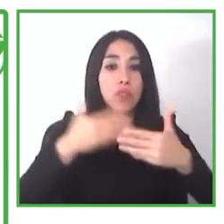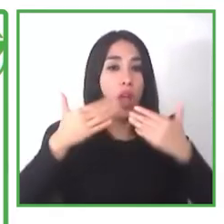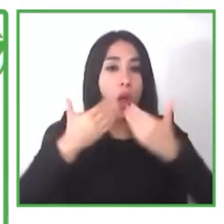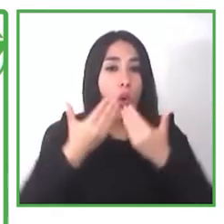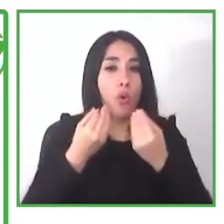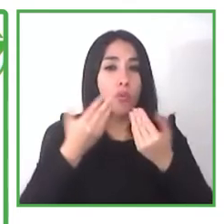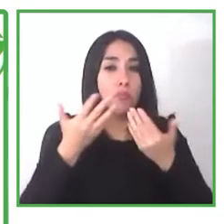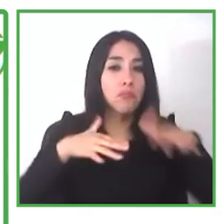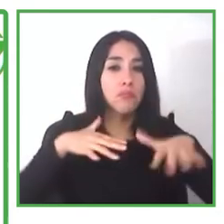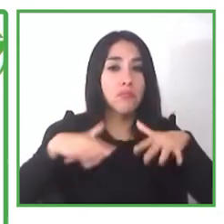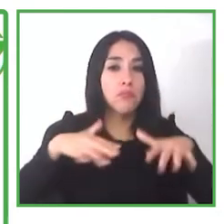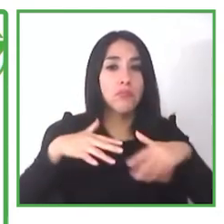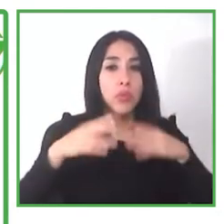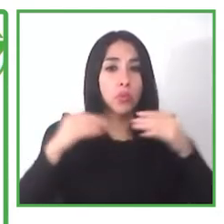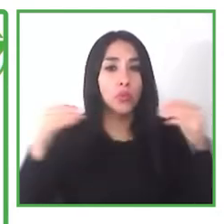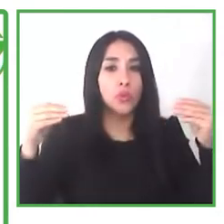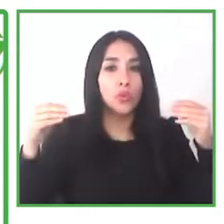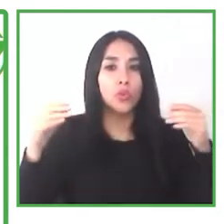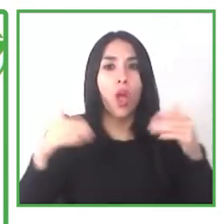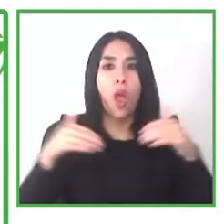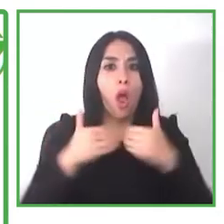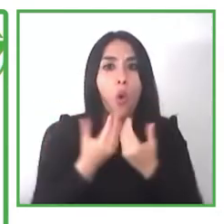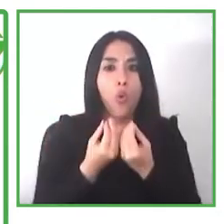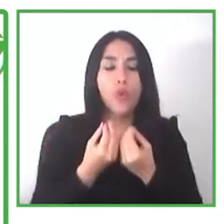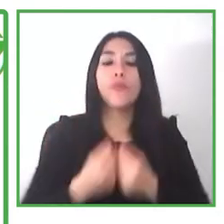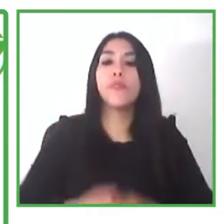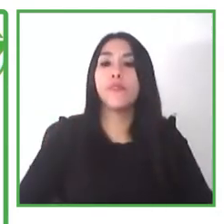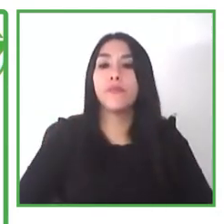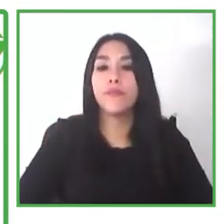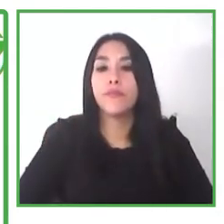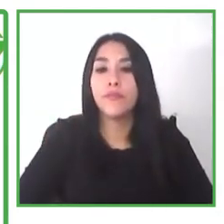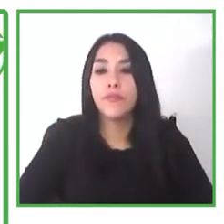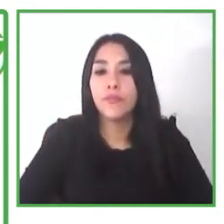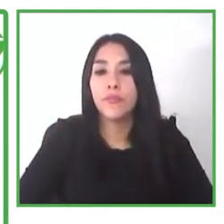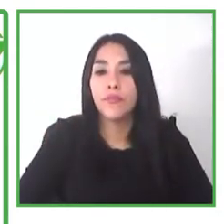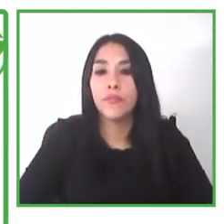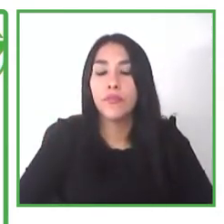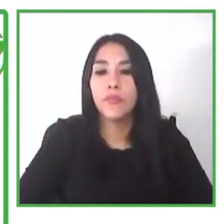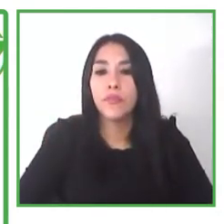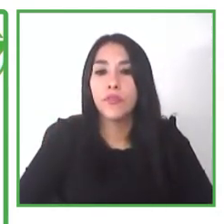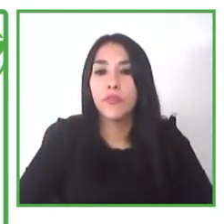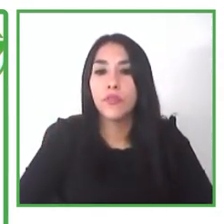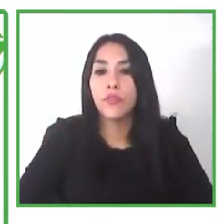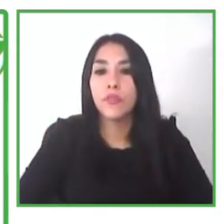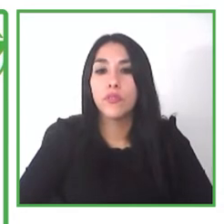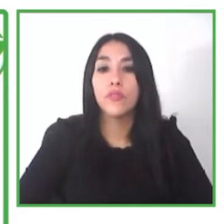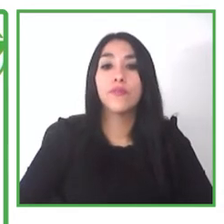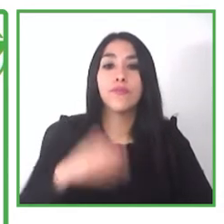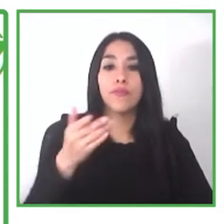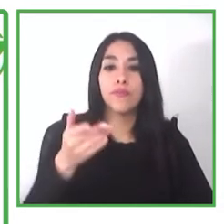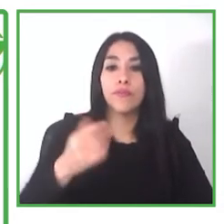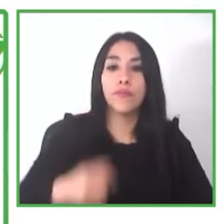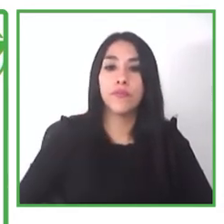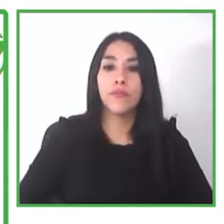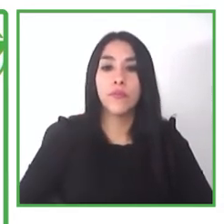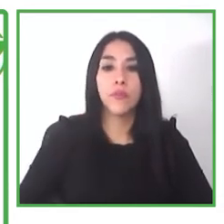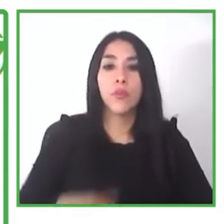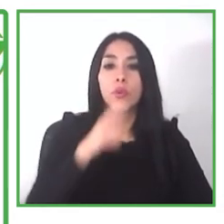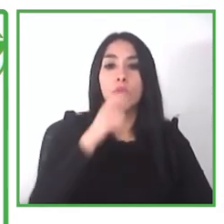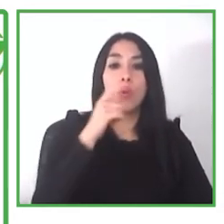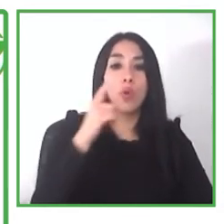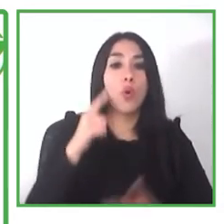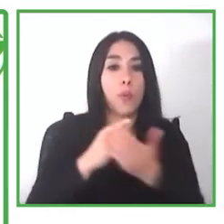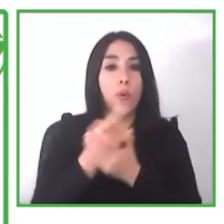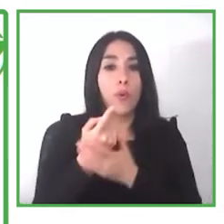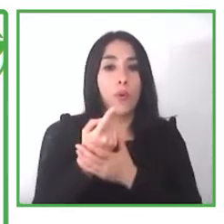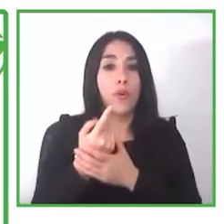and for instance he had the chance to work as a partner a lot of work as ago but he didn't wanted that he wanted